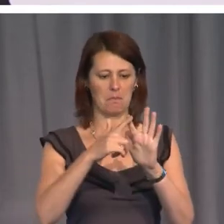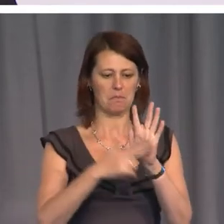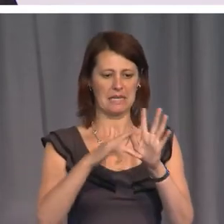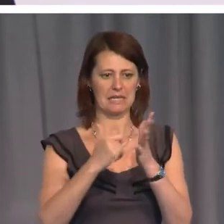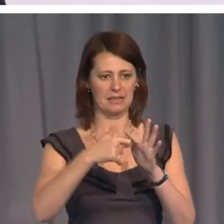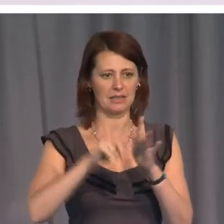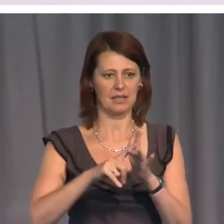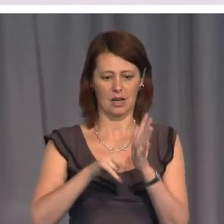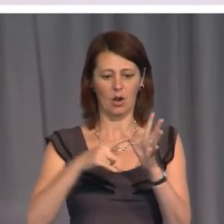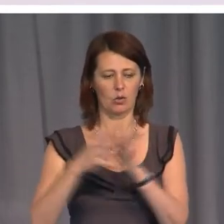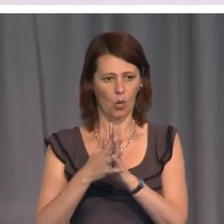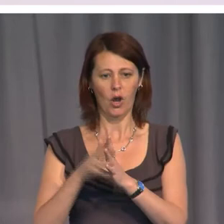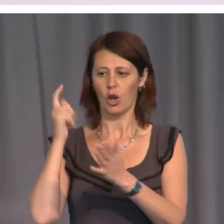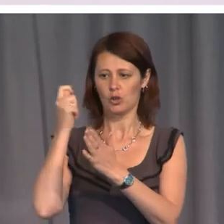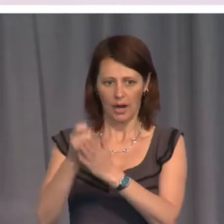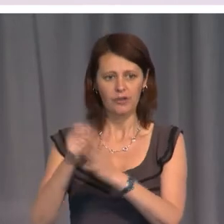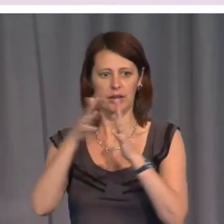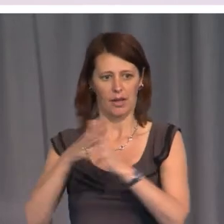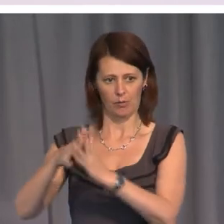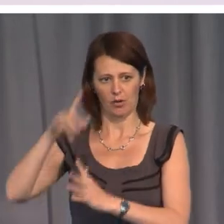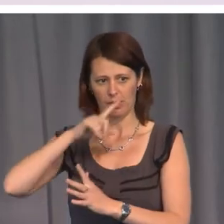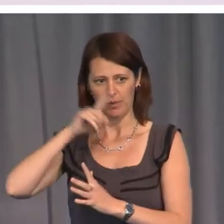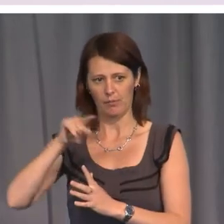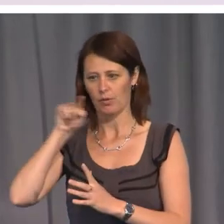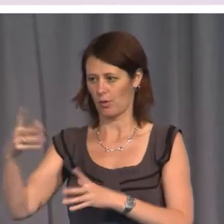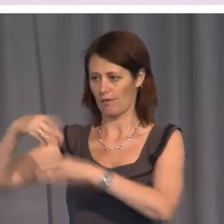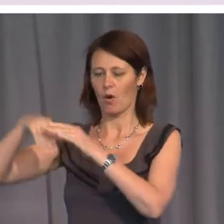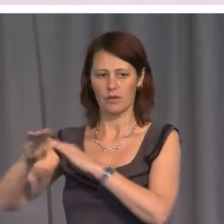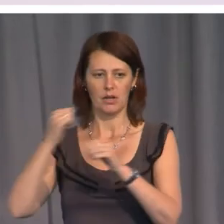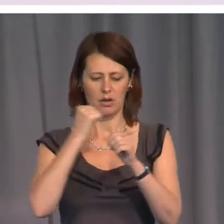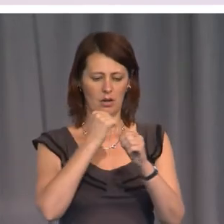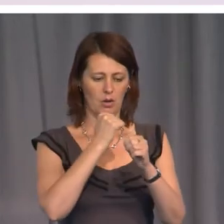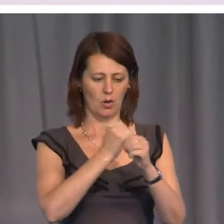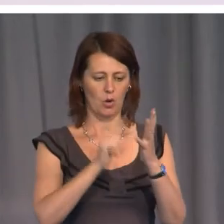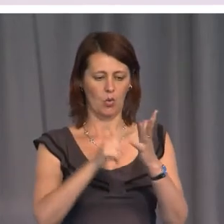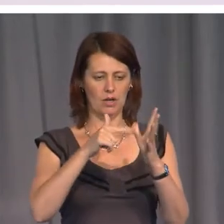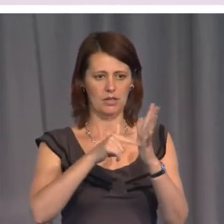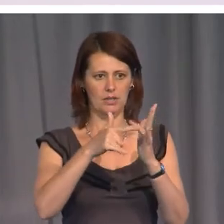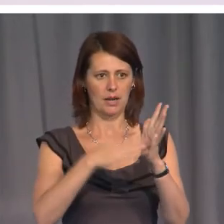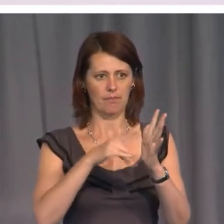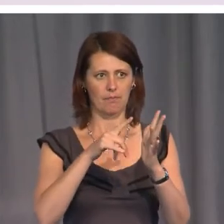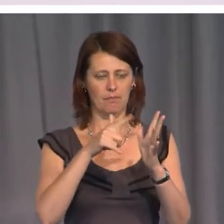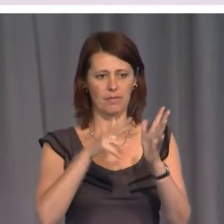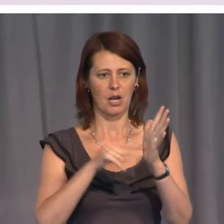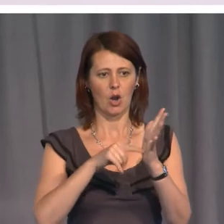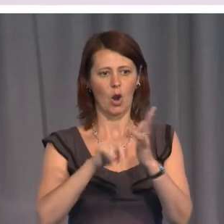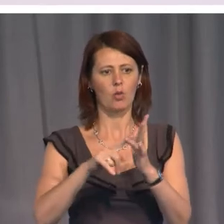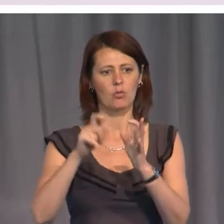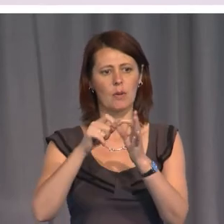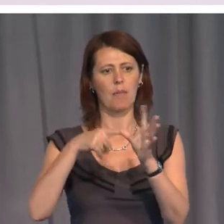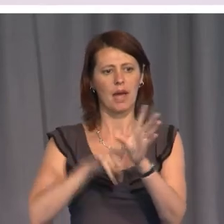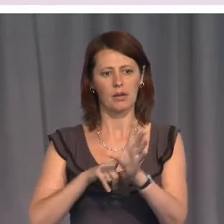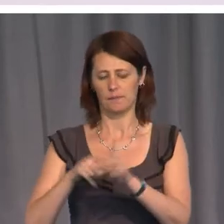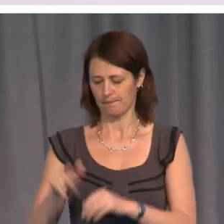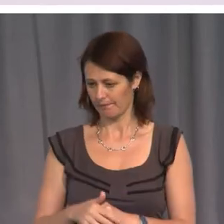targeting American officials who ran Guantanamo Bay. That was more appropriate, although I doubt that